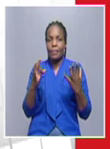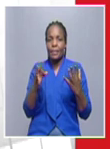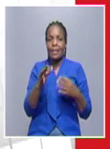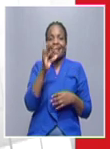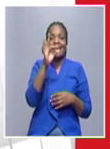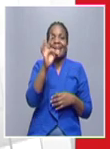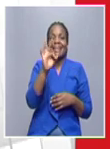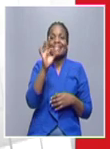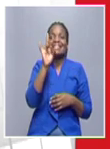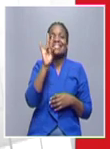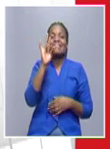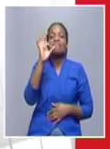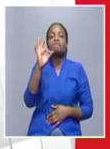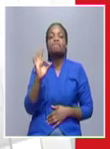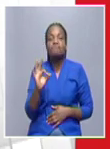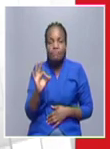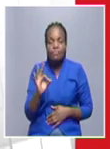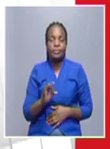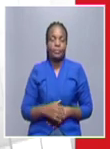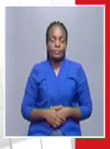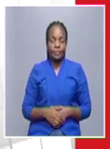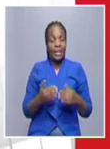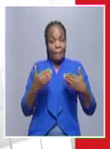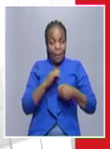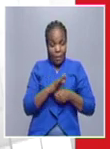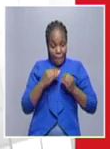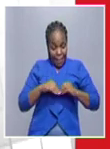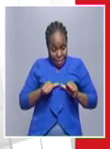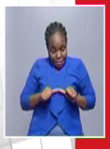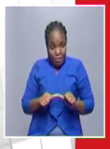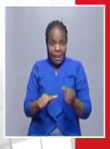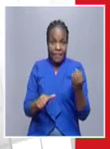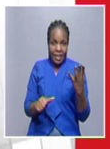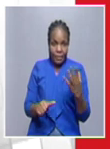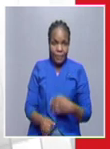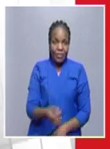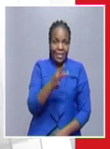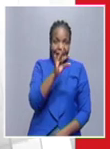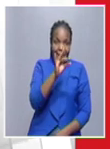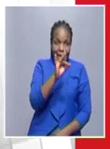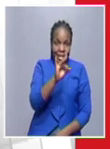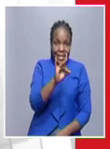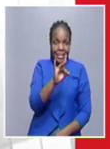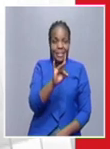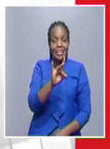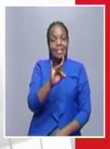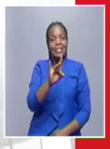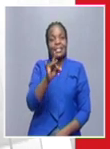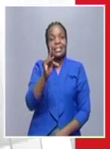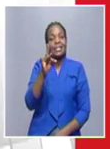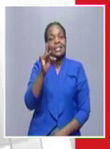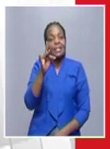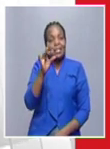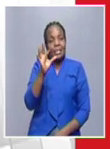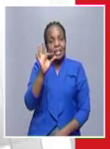97 percent the active case standard eight hundred and ninety the cumulative